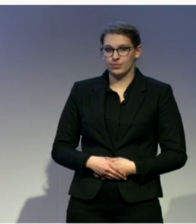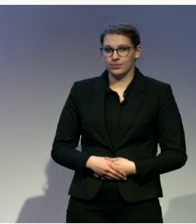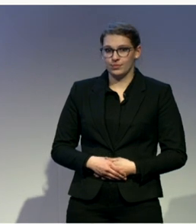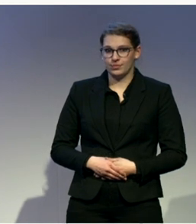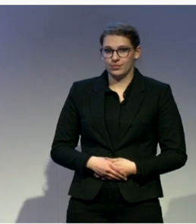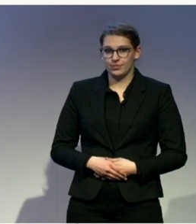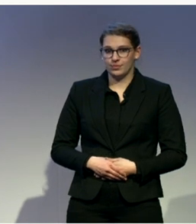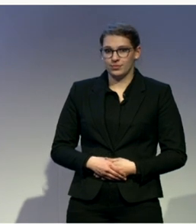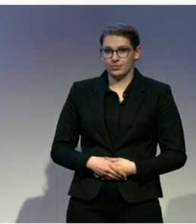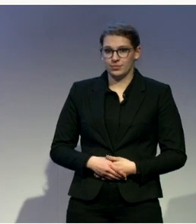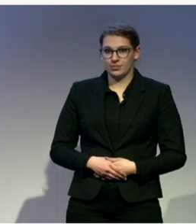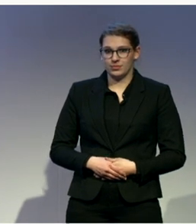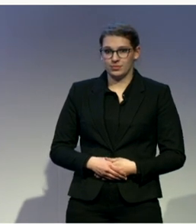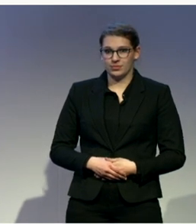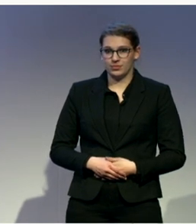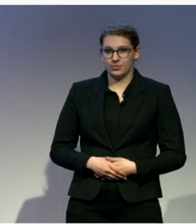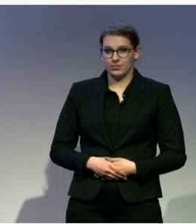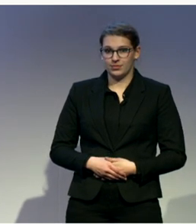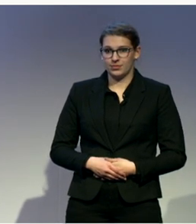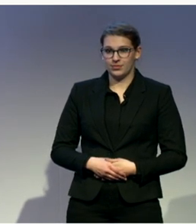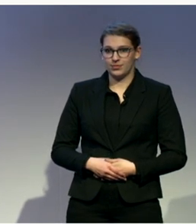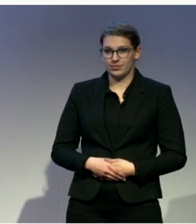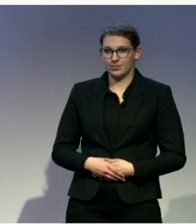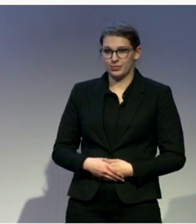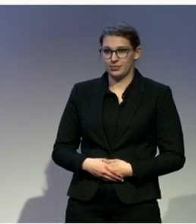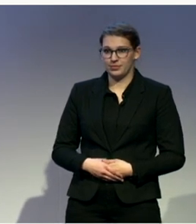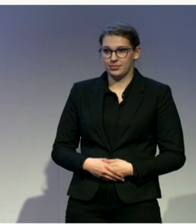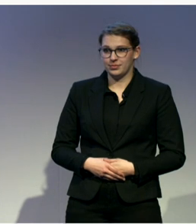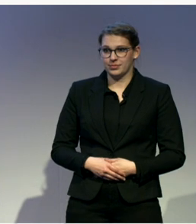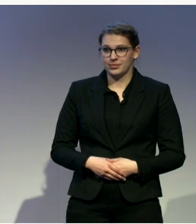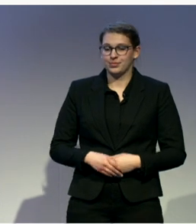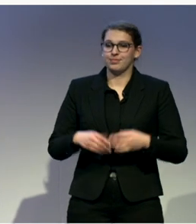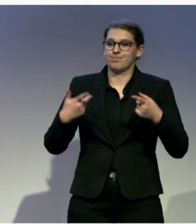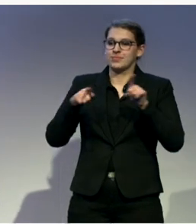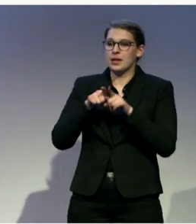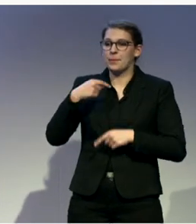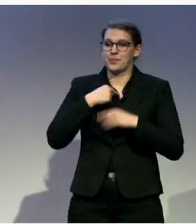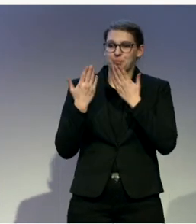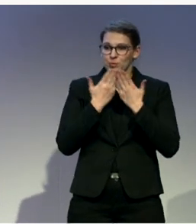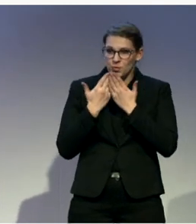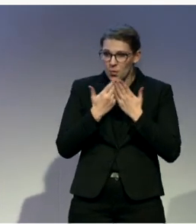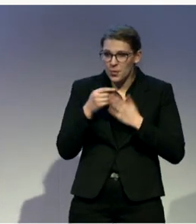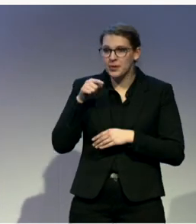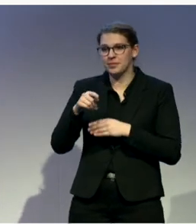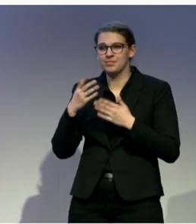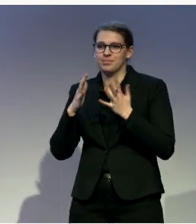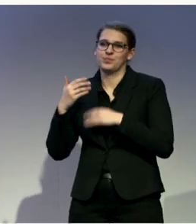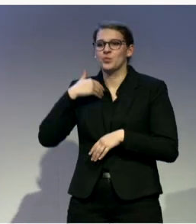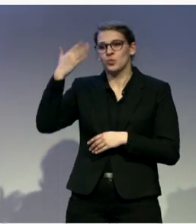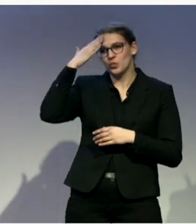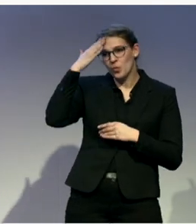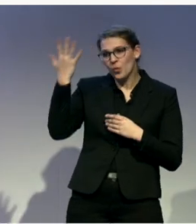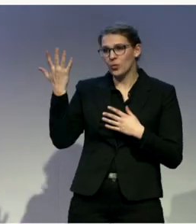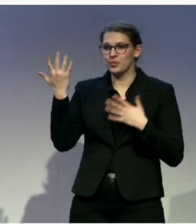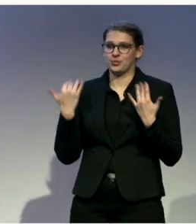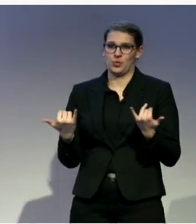I just have a quick addition to this, what my colleague said. Bilingual means writing, spoken language, and signing.